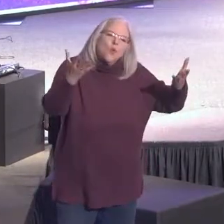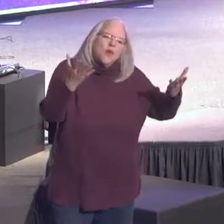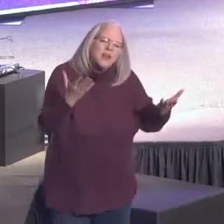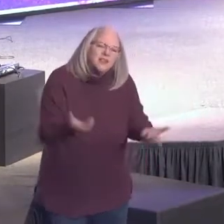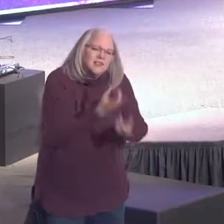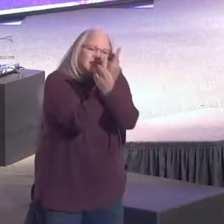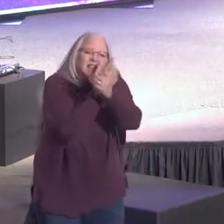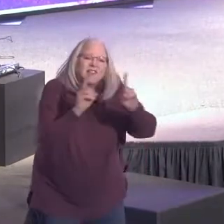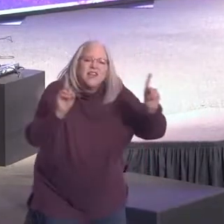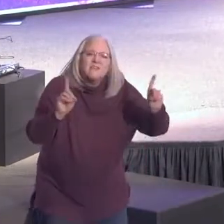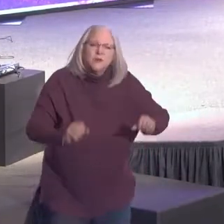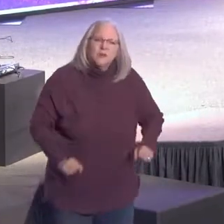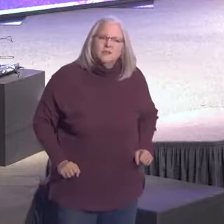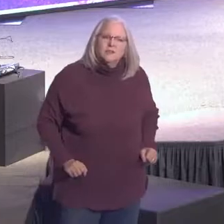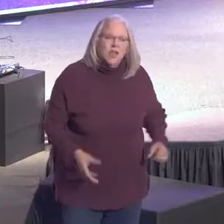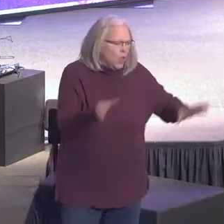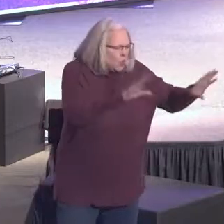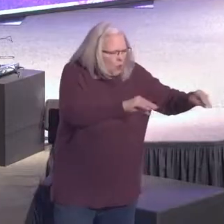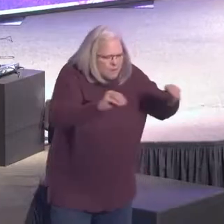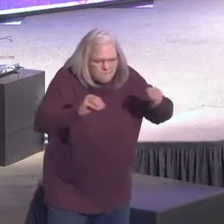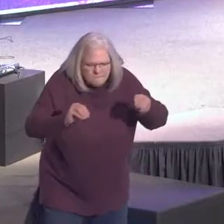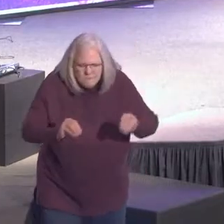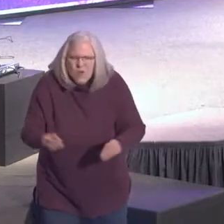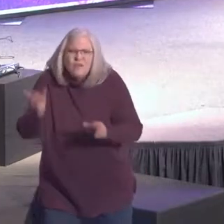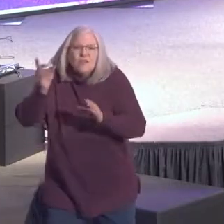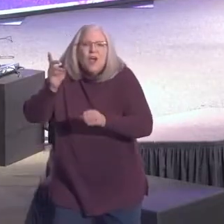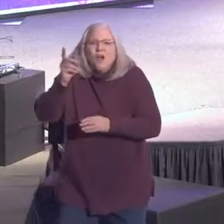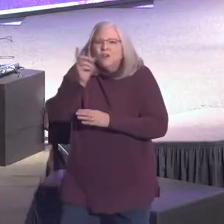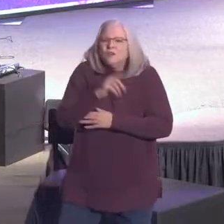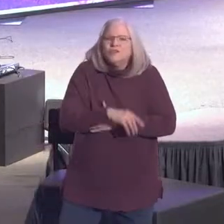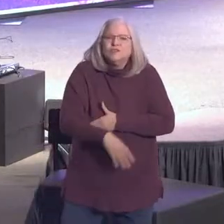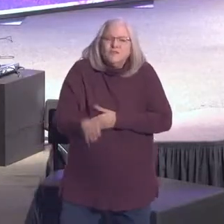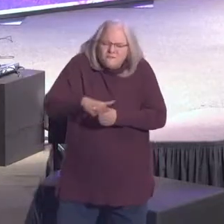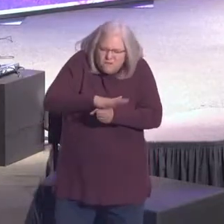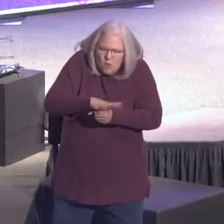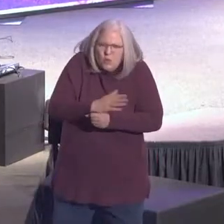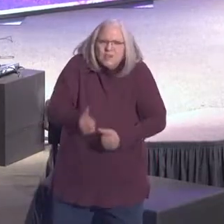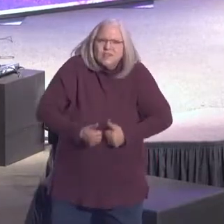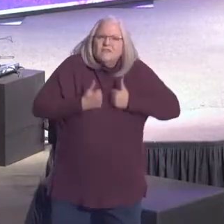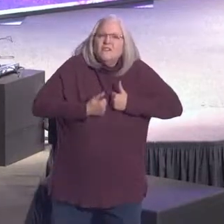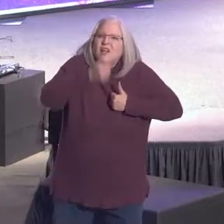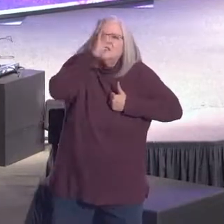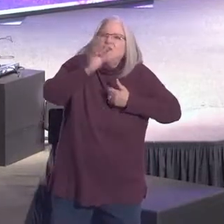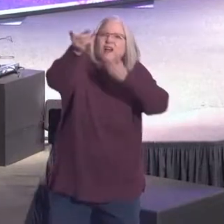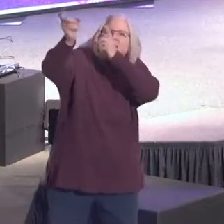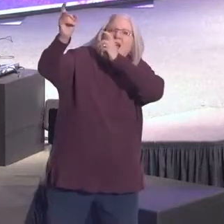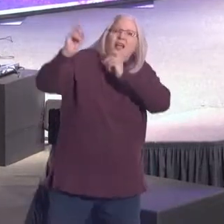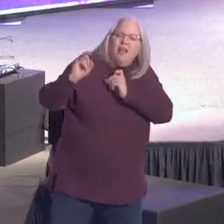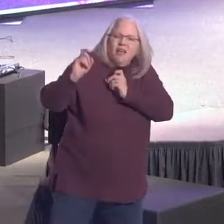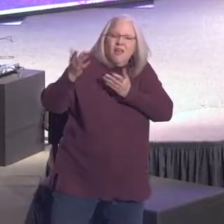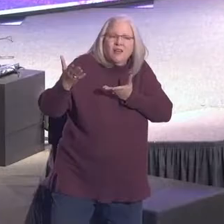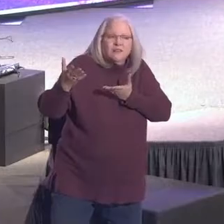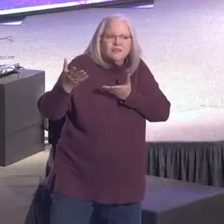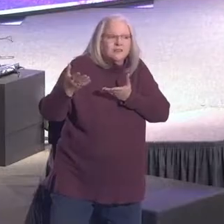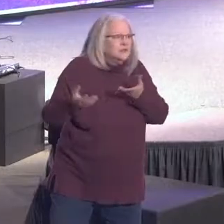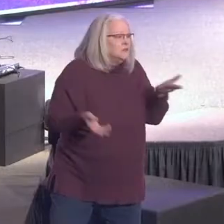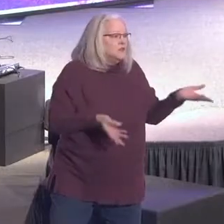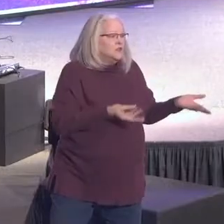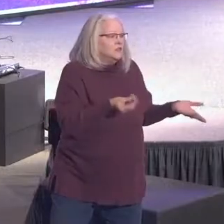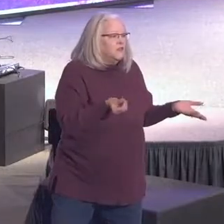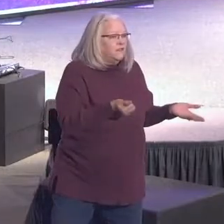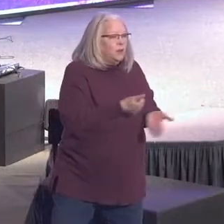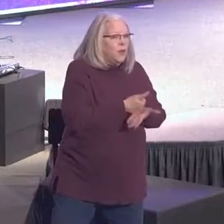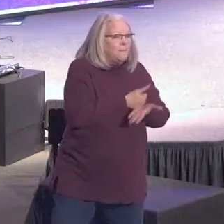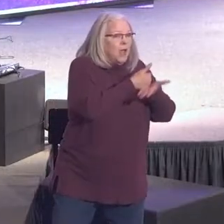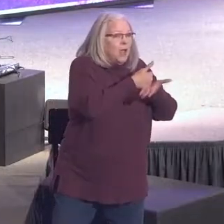deliverance. And I want to tell you, we move into the fullness of life that God has for us. Amen? You got a couple amens. Sounds to